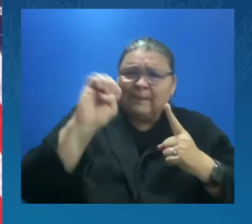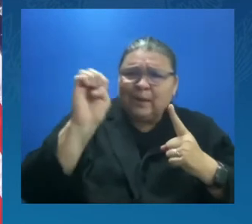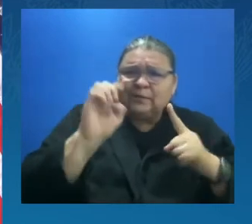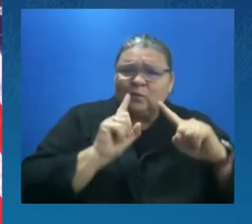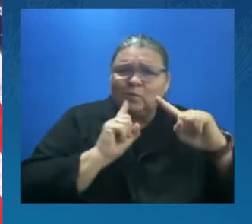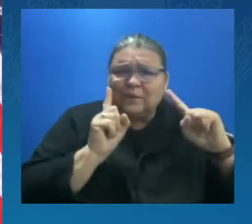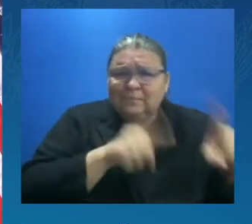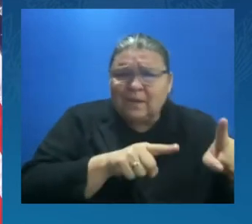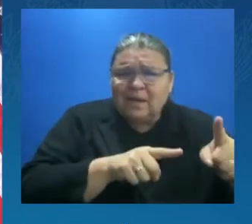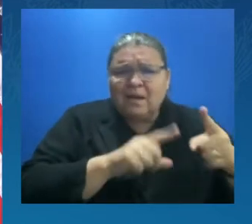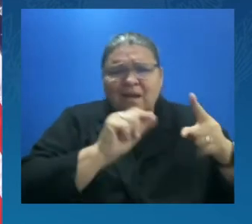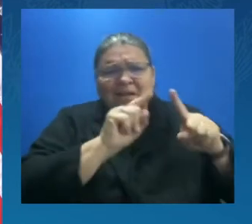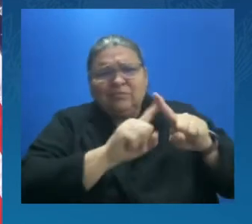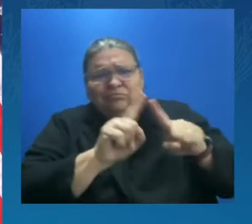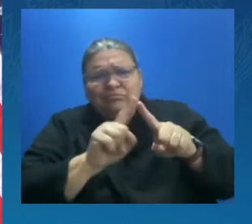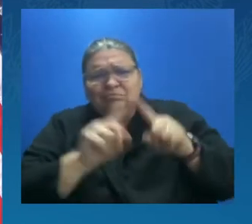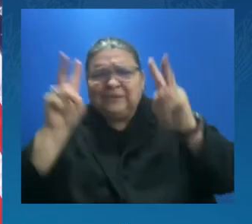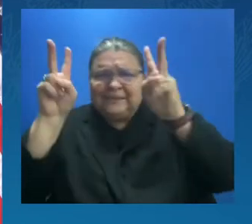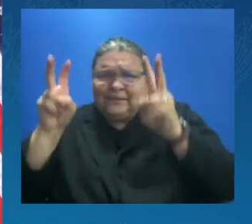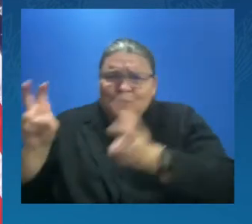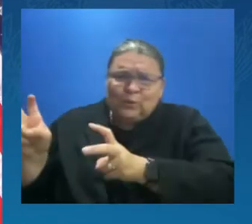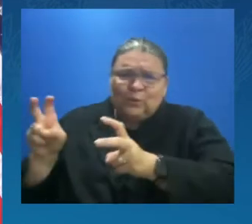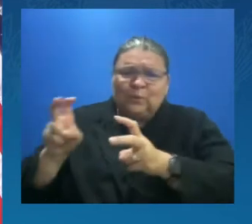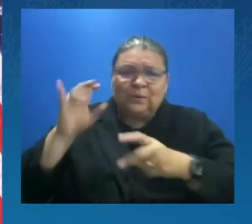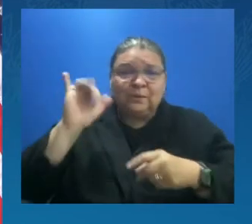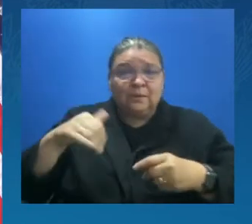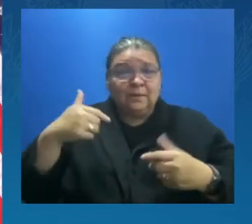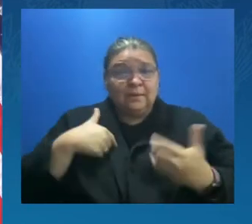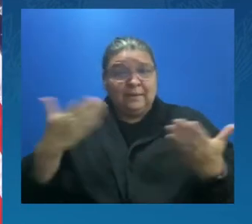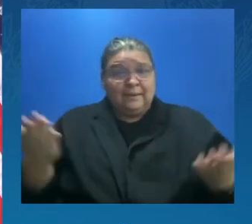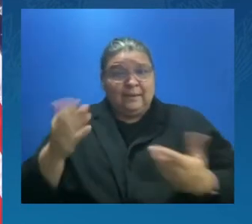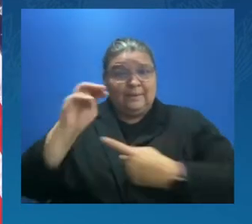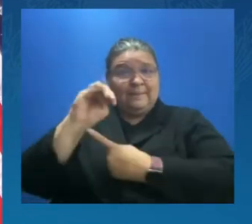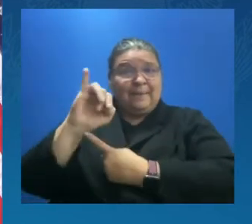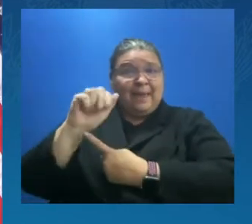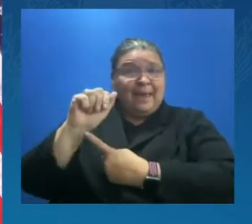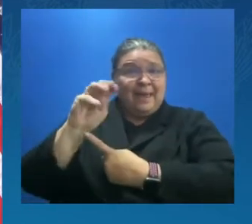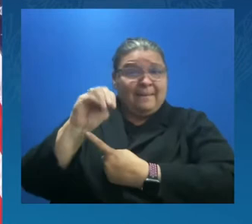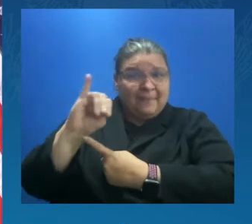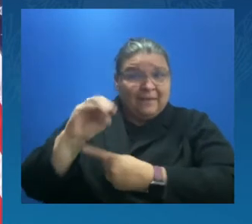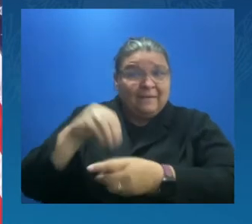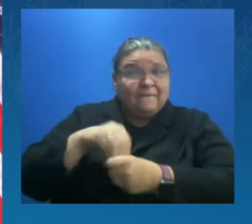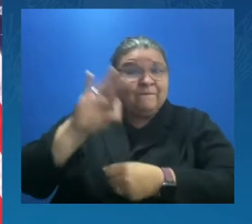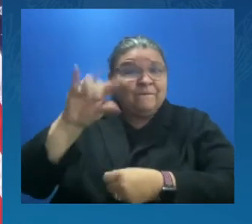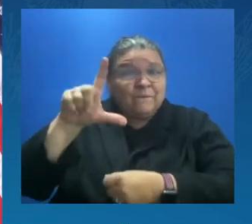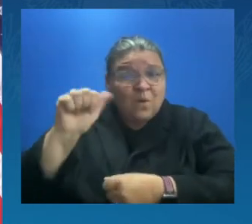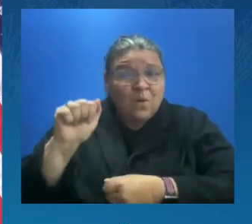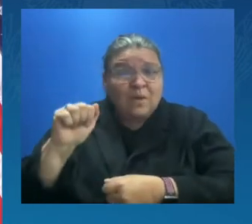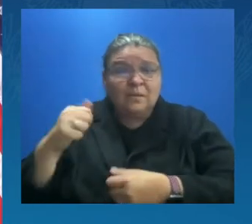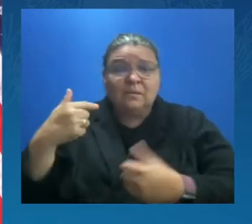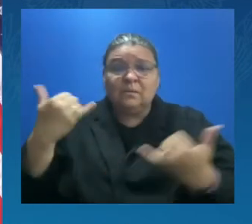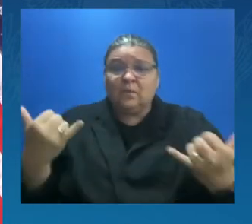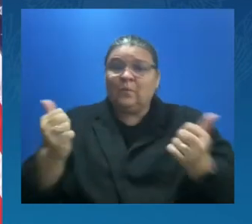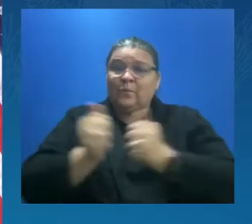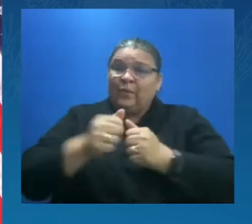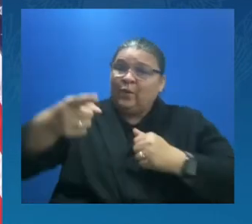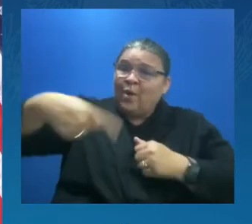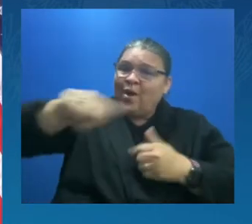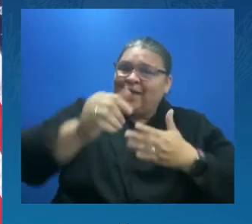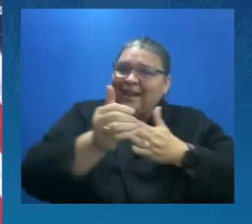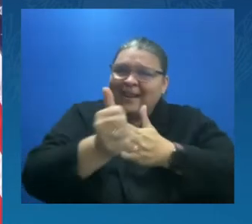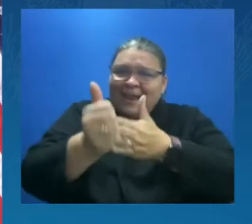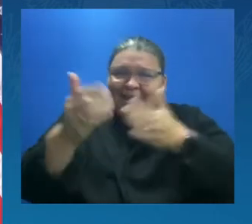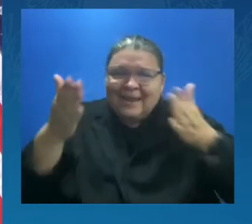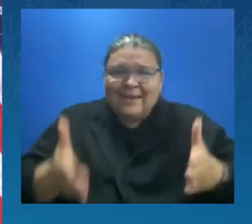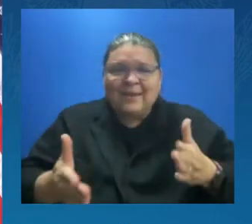back in Miami with all of you and with the leaders who are here on the campus